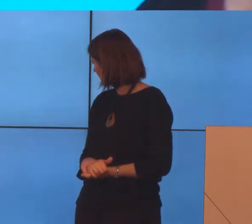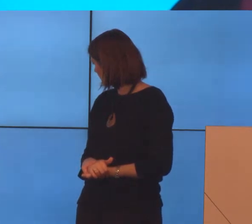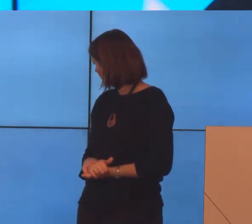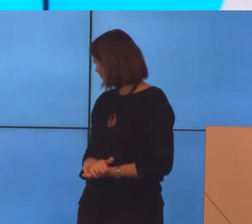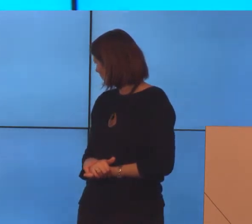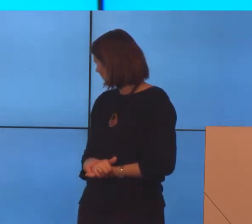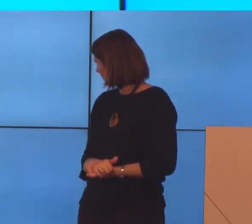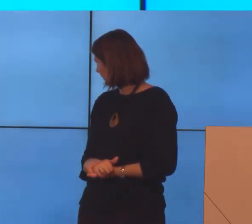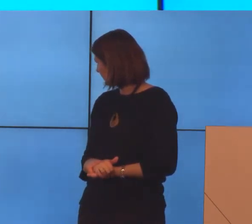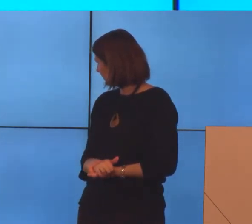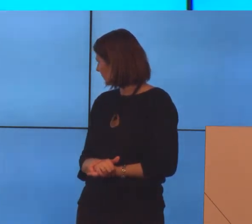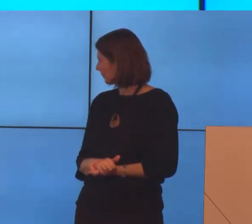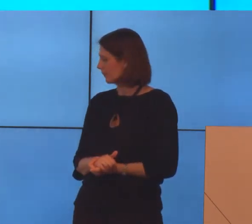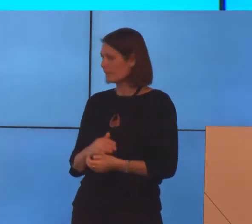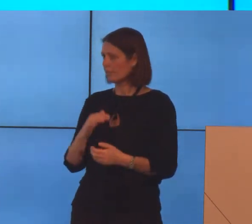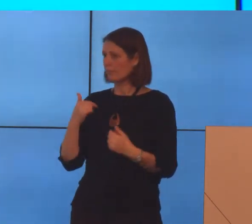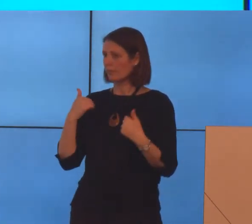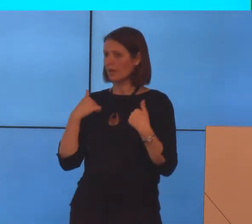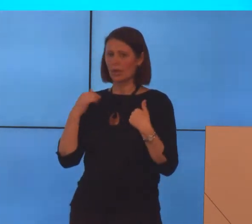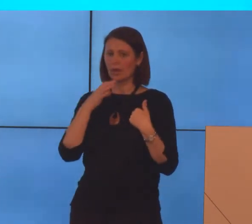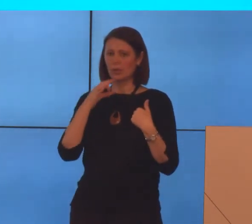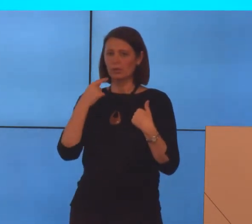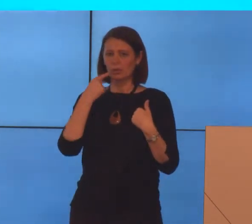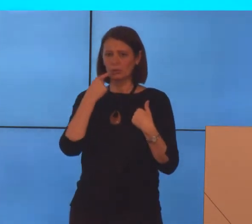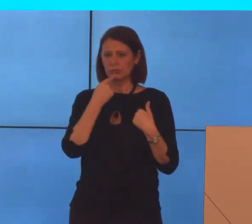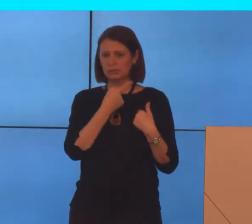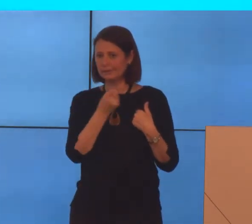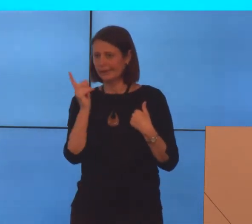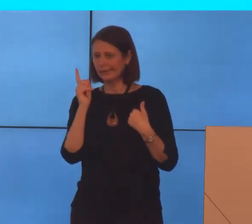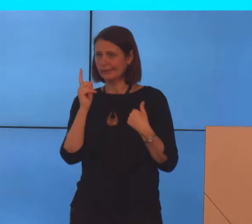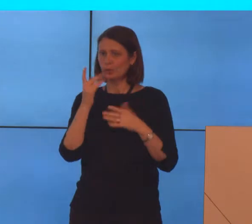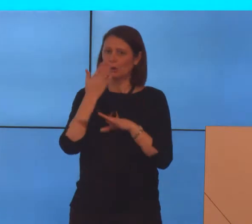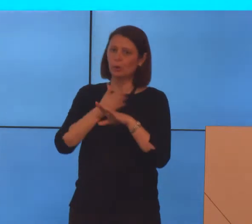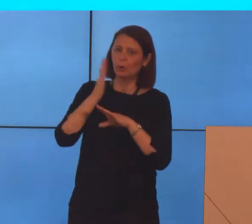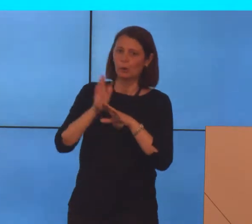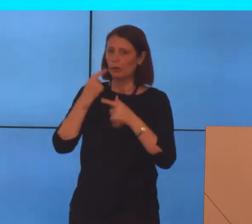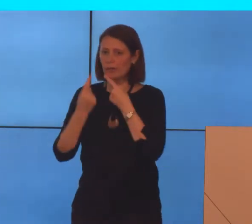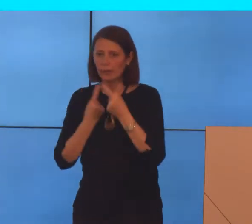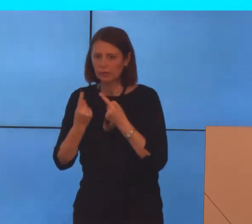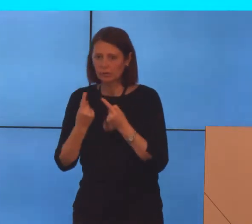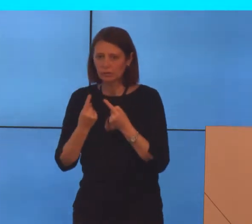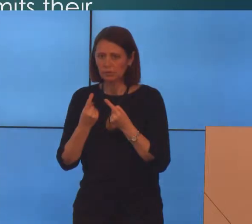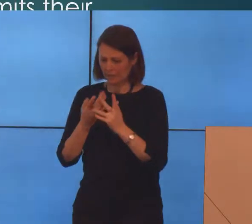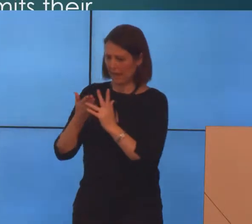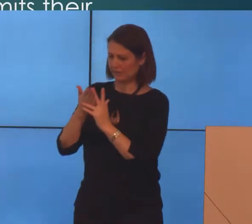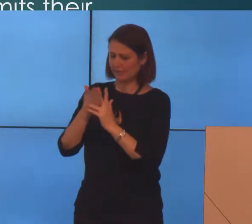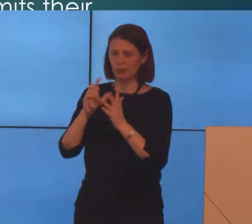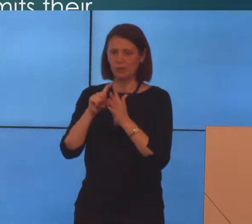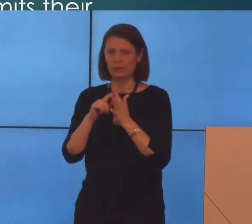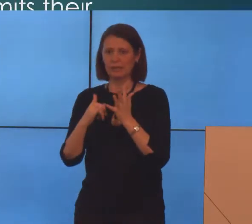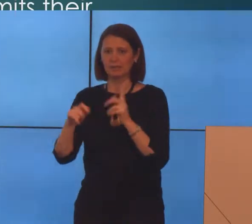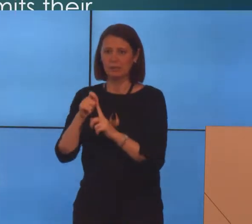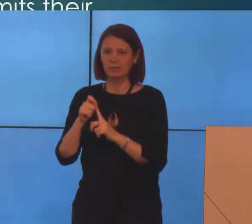So, I'm not telling anybody anything new that access to Social Security is a basic